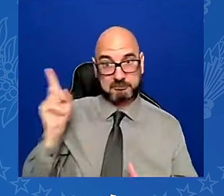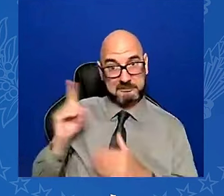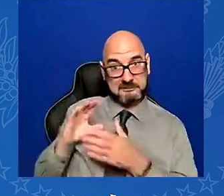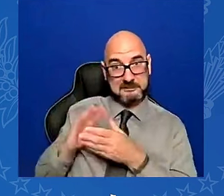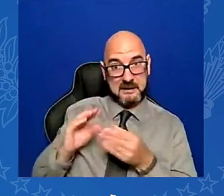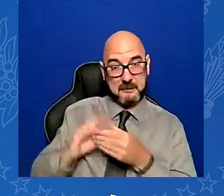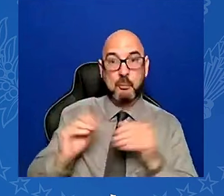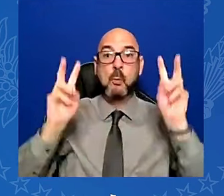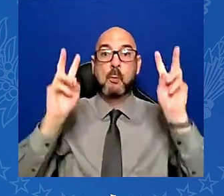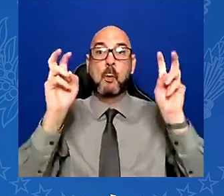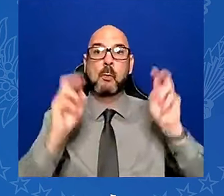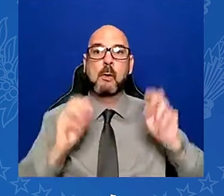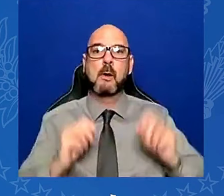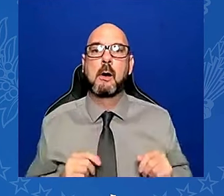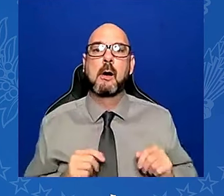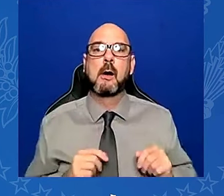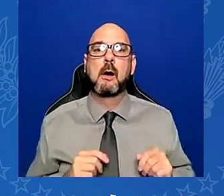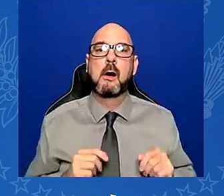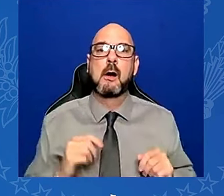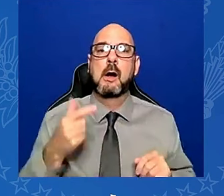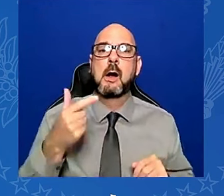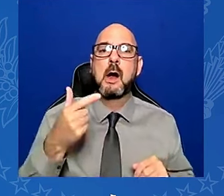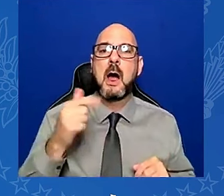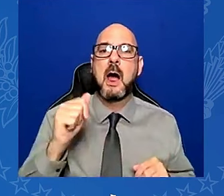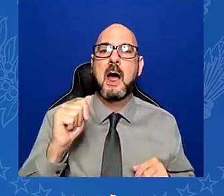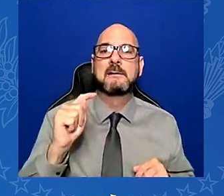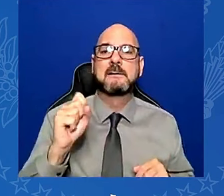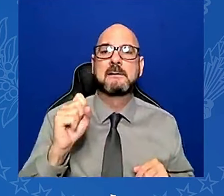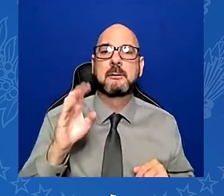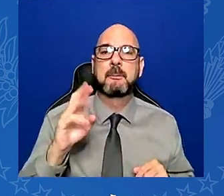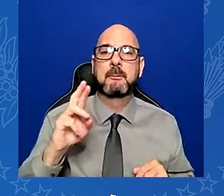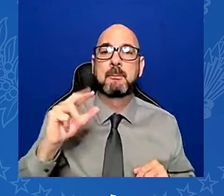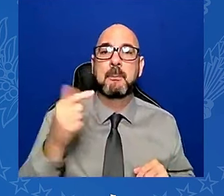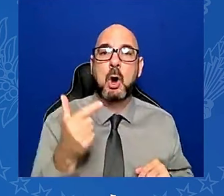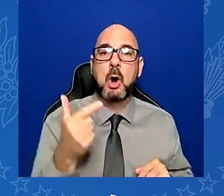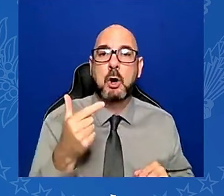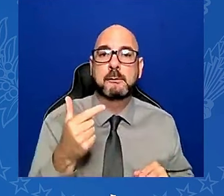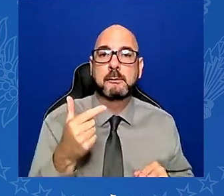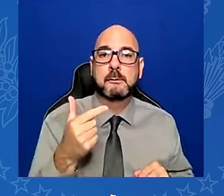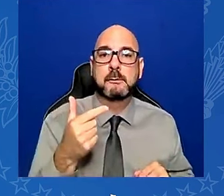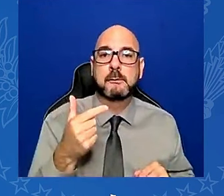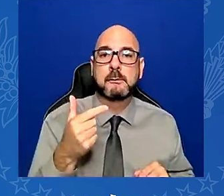Trump's speech was so embarrassing, the statue of Robert E. Lee surrendered again.